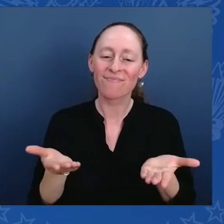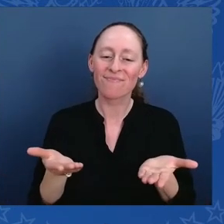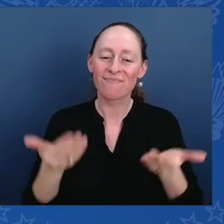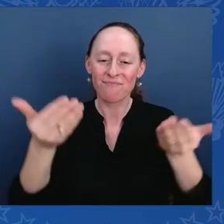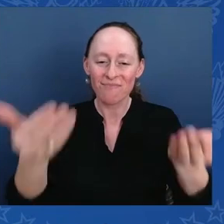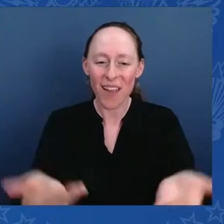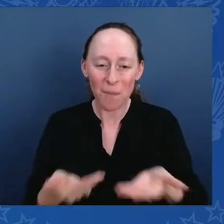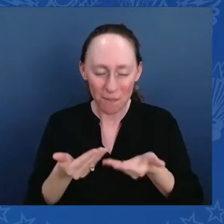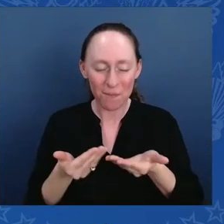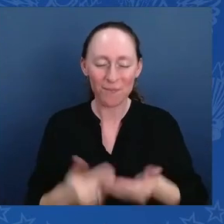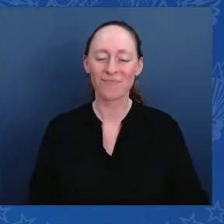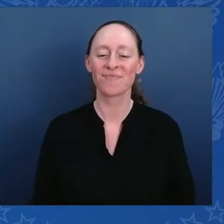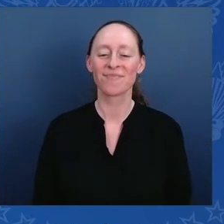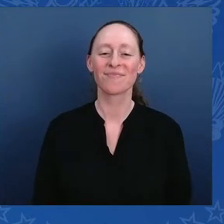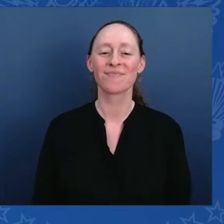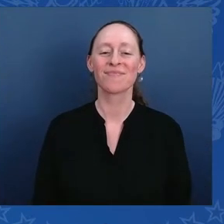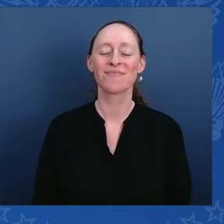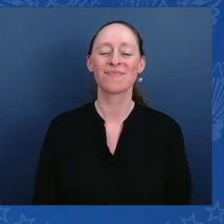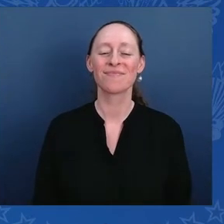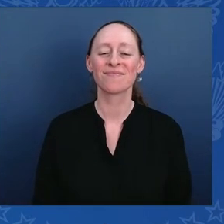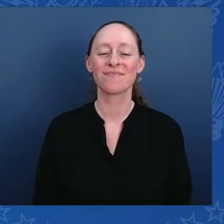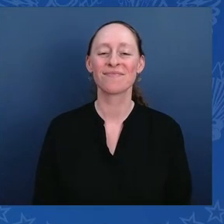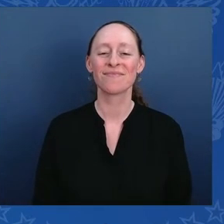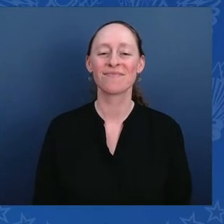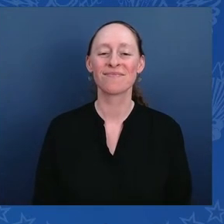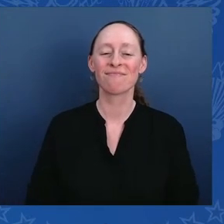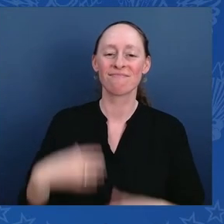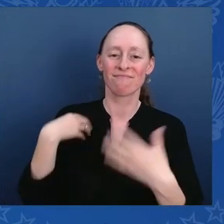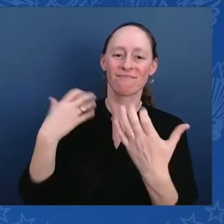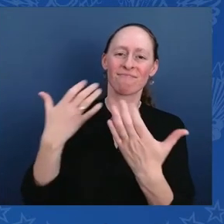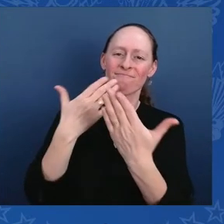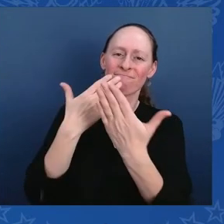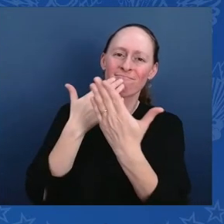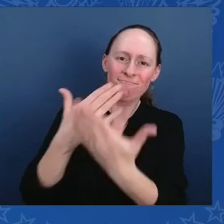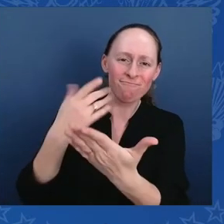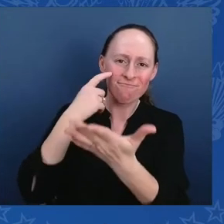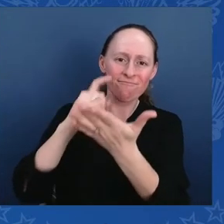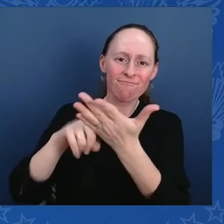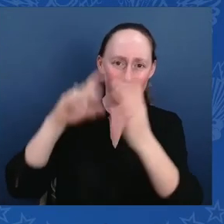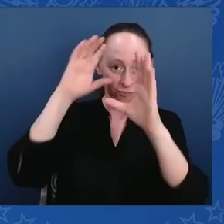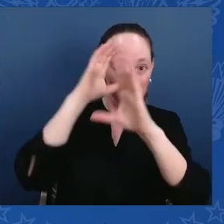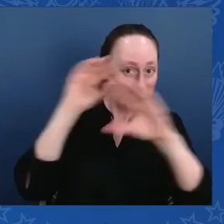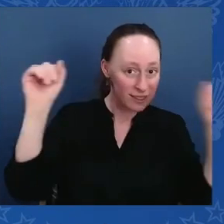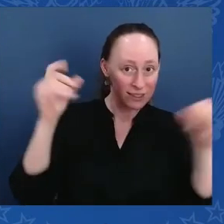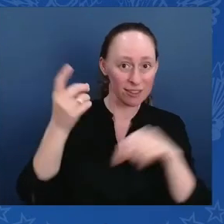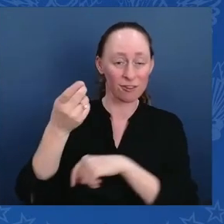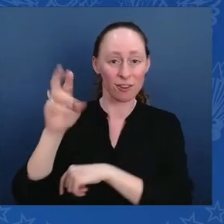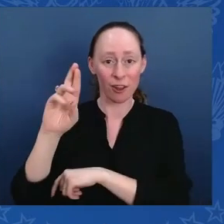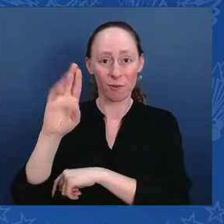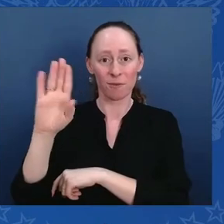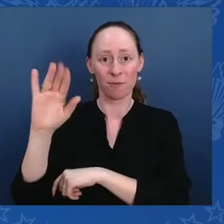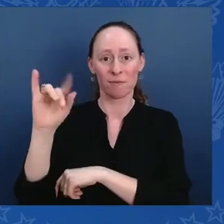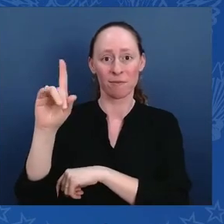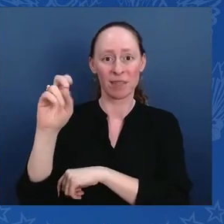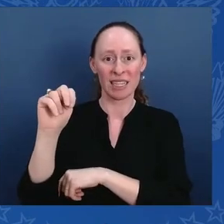and Dr. Jill Biden for hosting this event. And I want to say happy arts and humanities month.